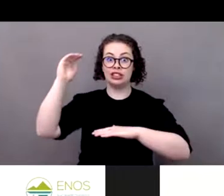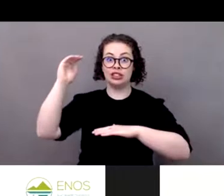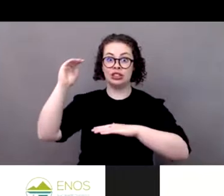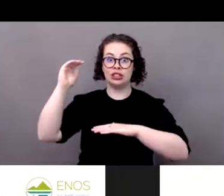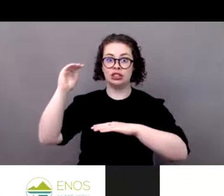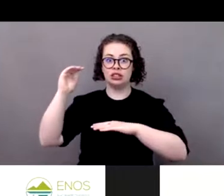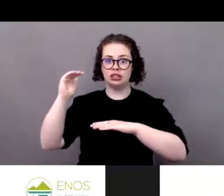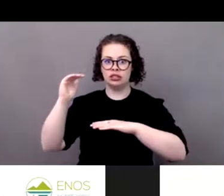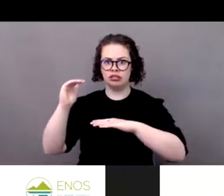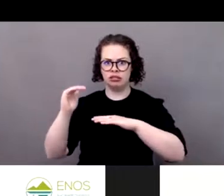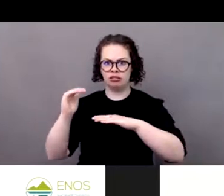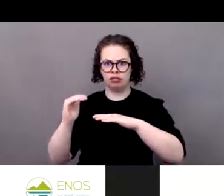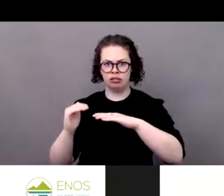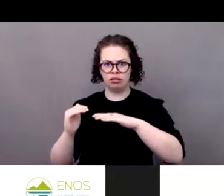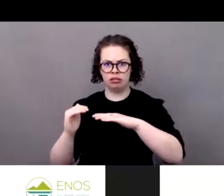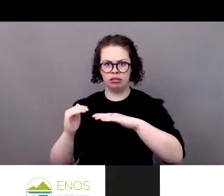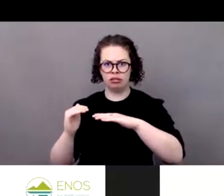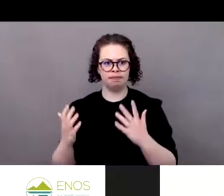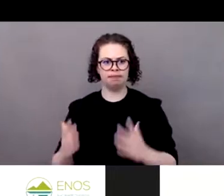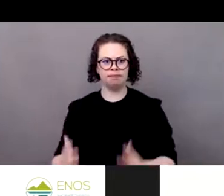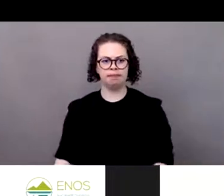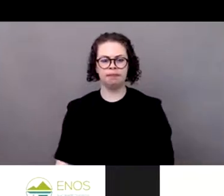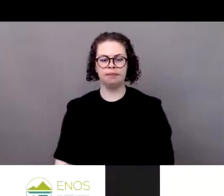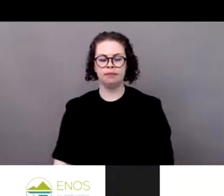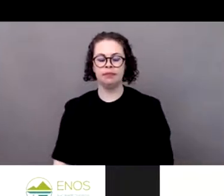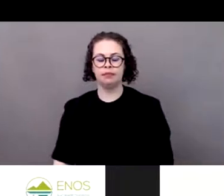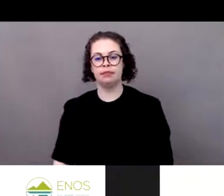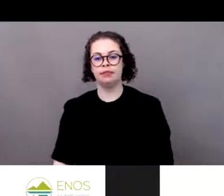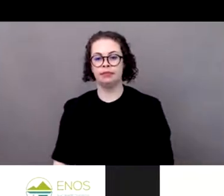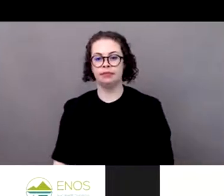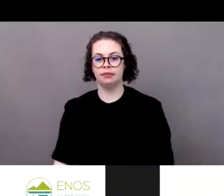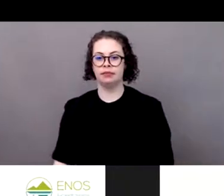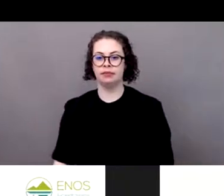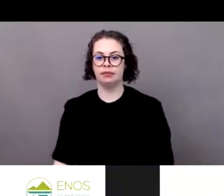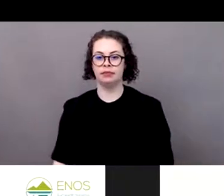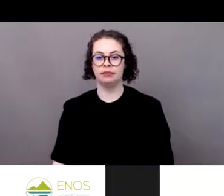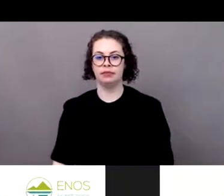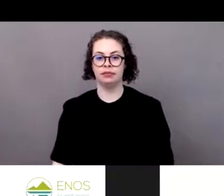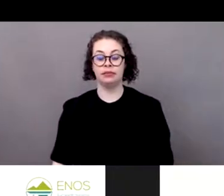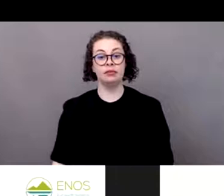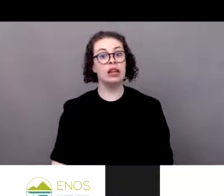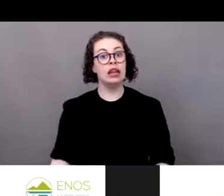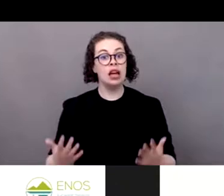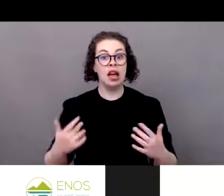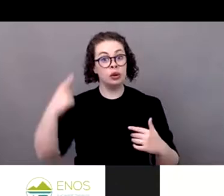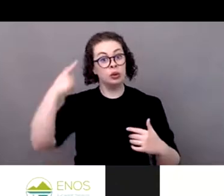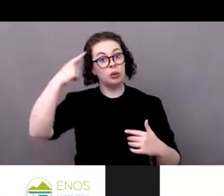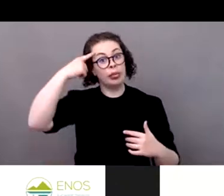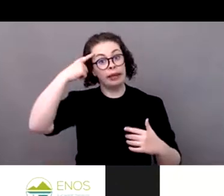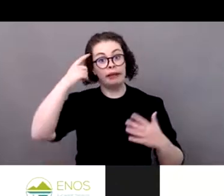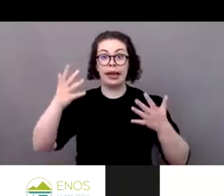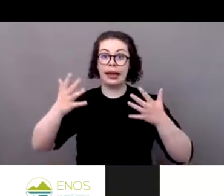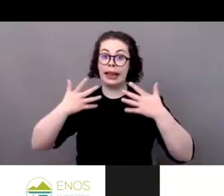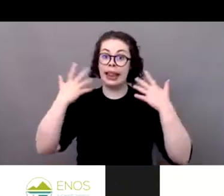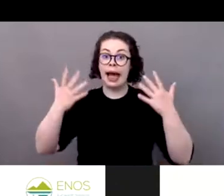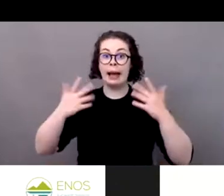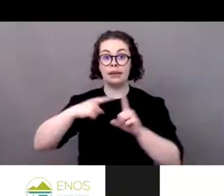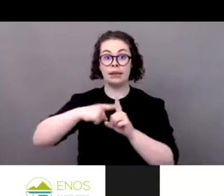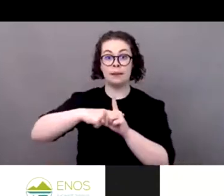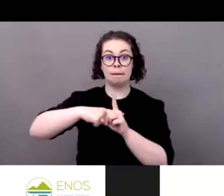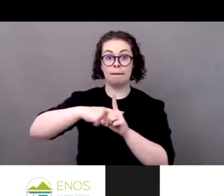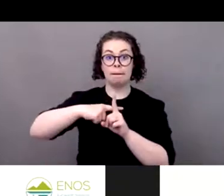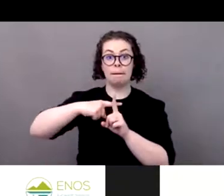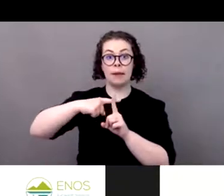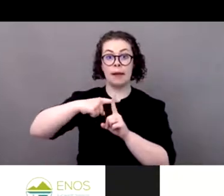So what we have seen really is that the impacts are not somewhere in the future, but they're actually here already, and we have to act